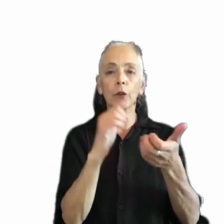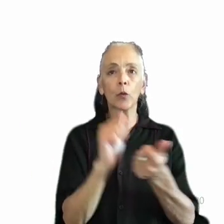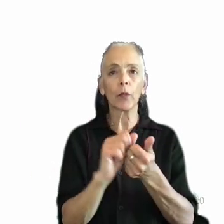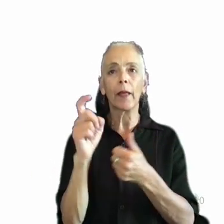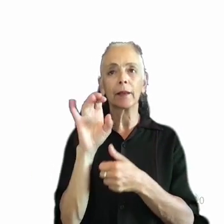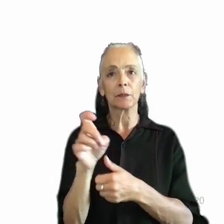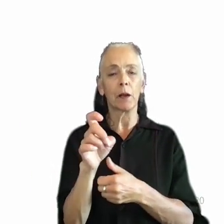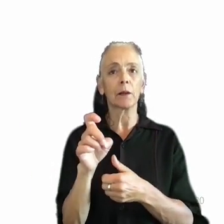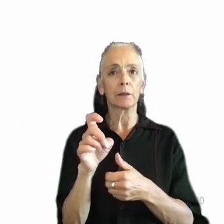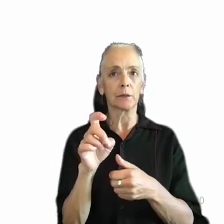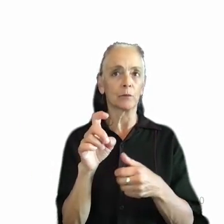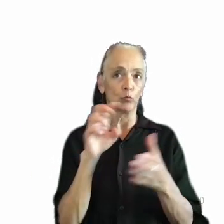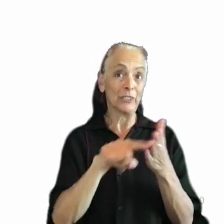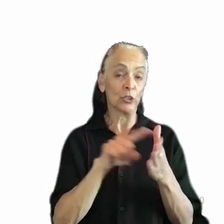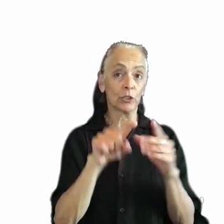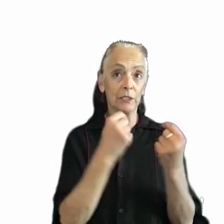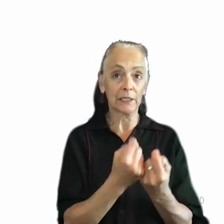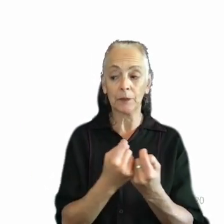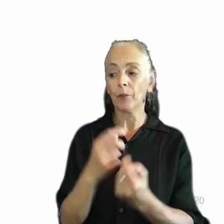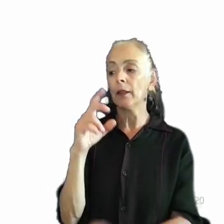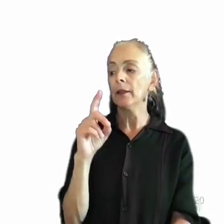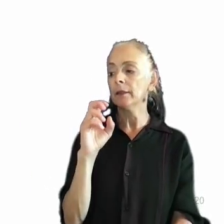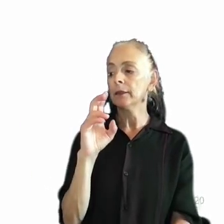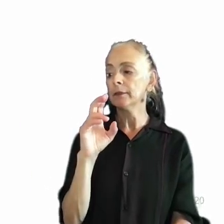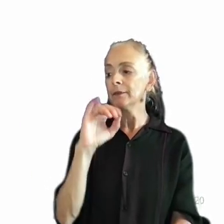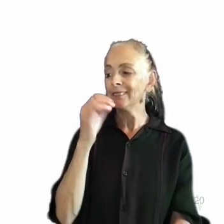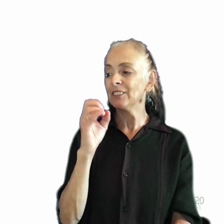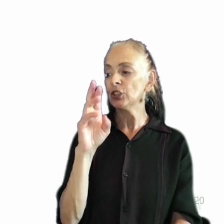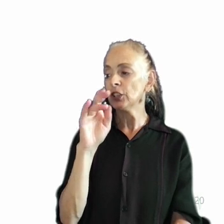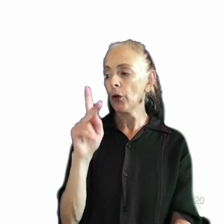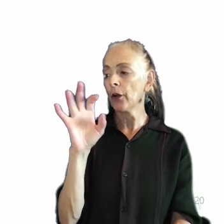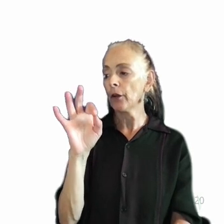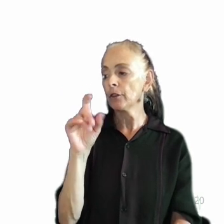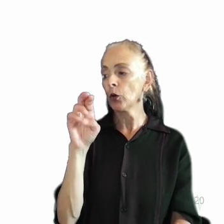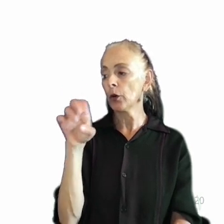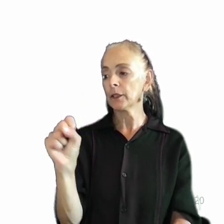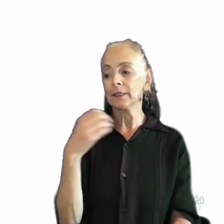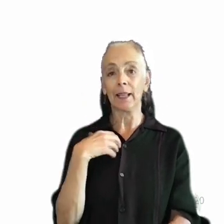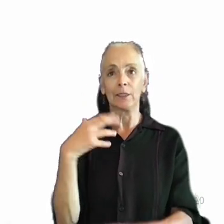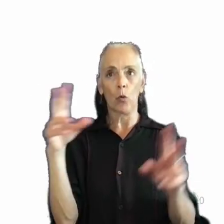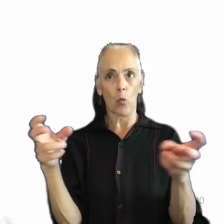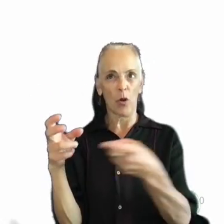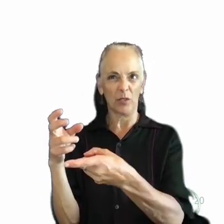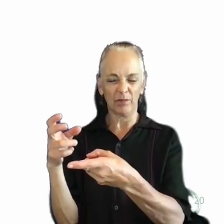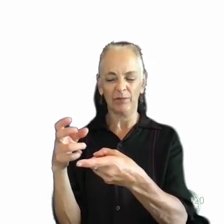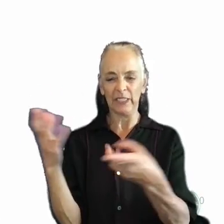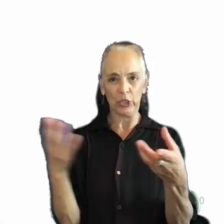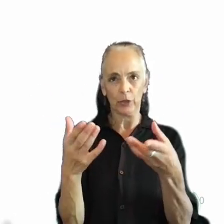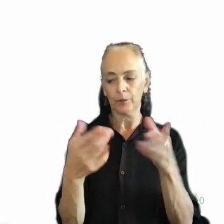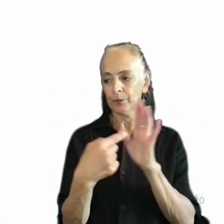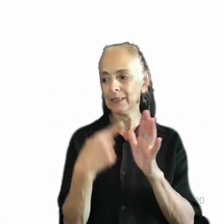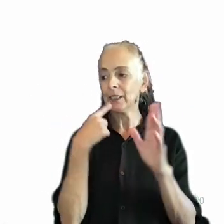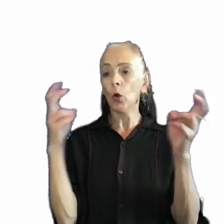team. And Derek Flores, who is a game designer, has a quote in a GameSpot article, which is here on the slide. We worked with the research team